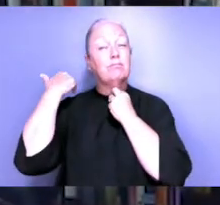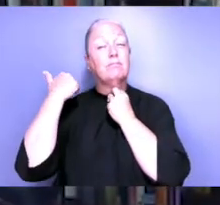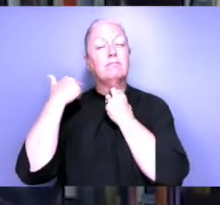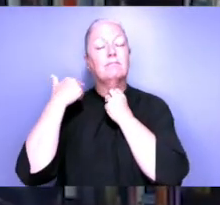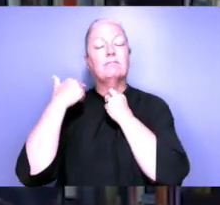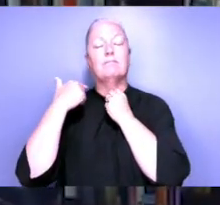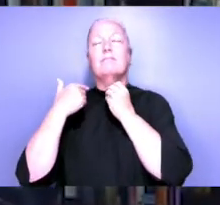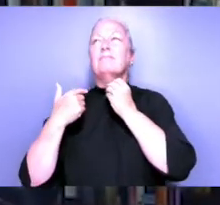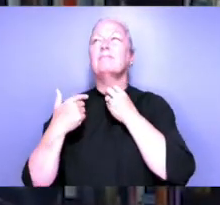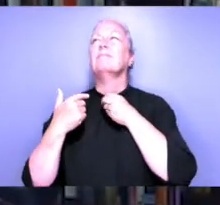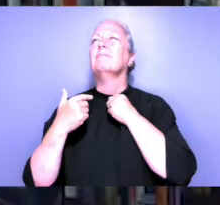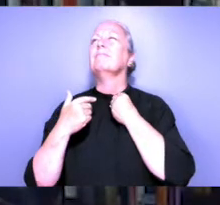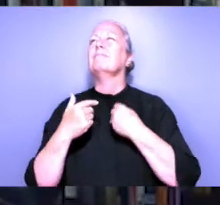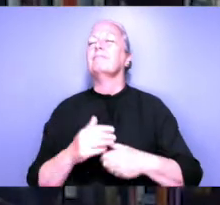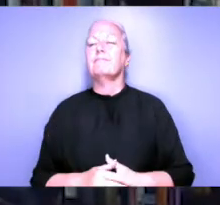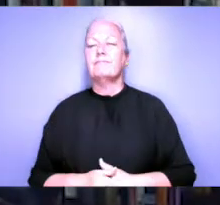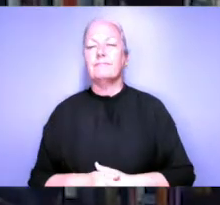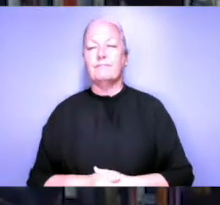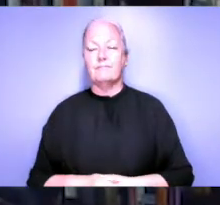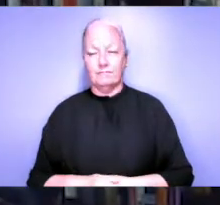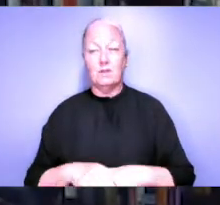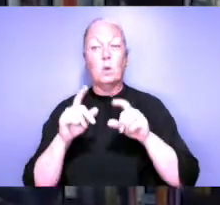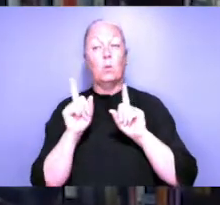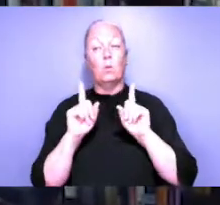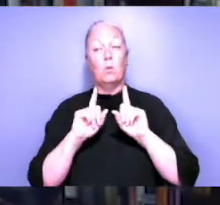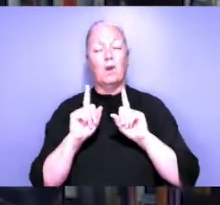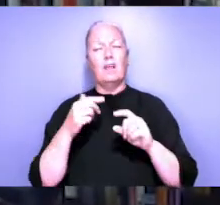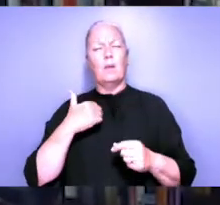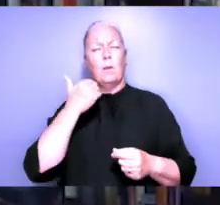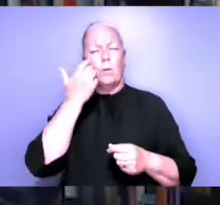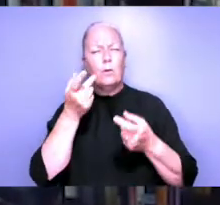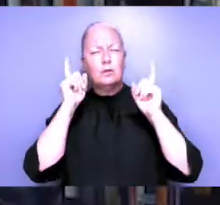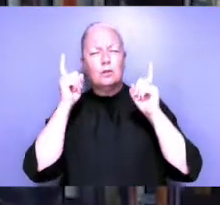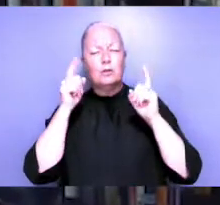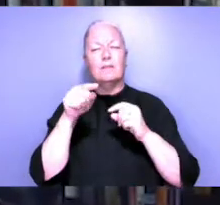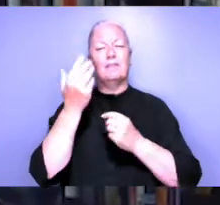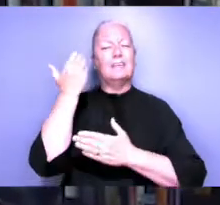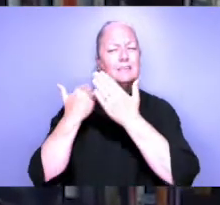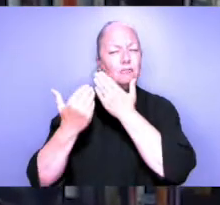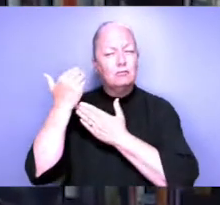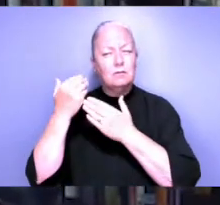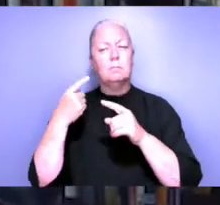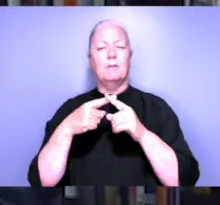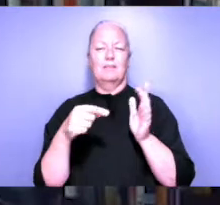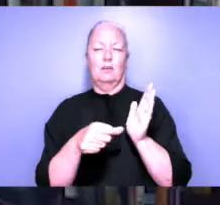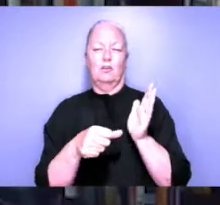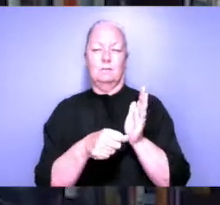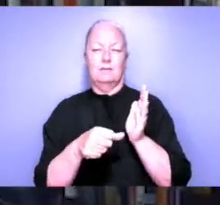isn't, how can I put it? Part of what I've always been concerned with is history and economics.